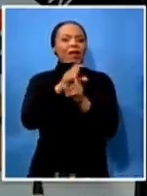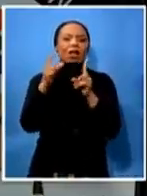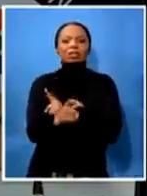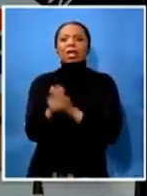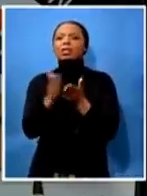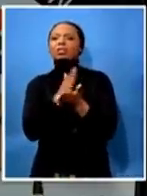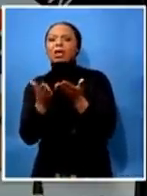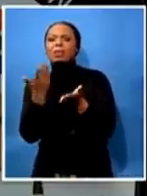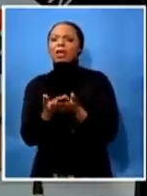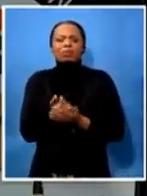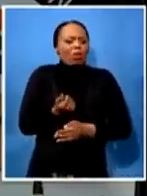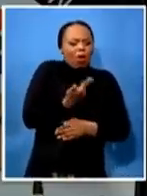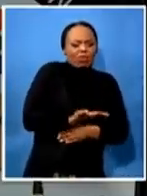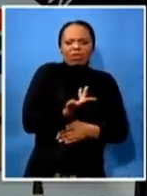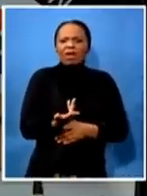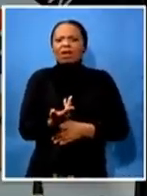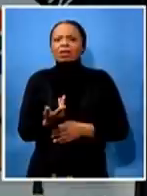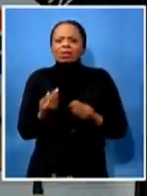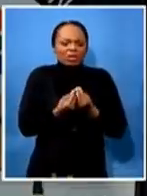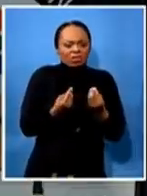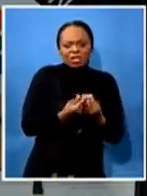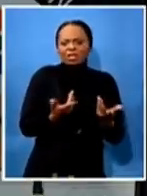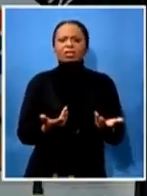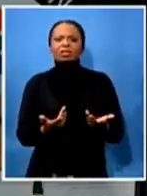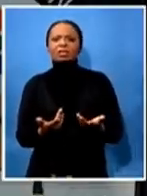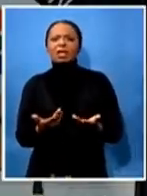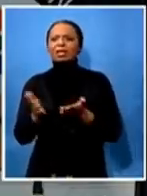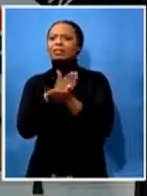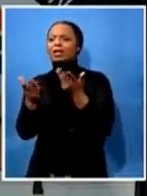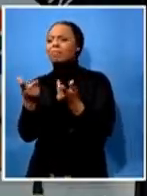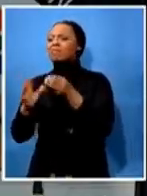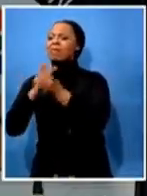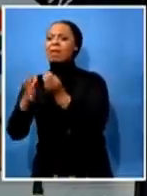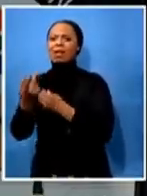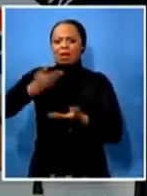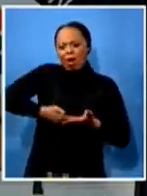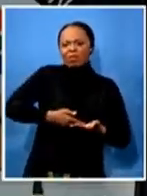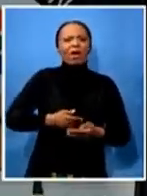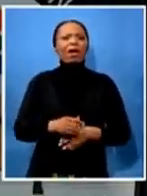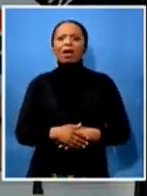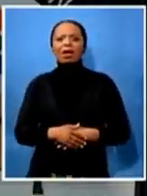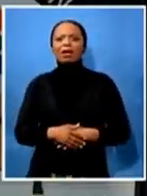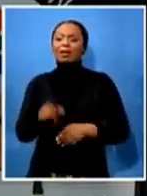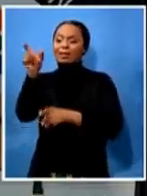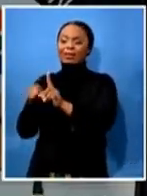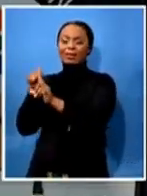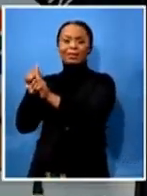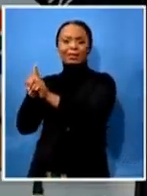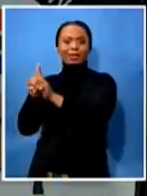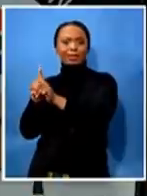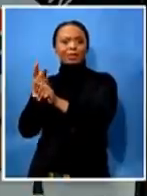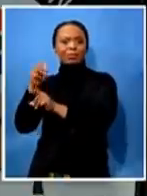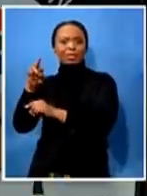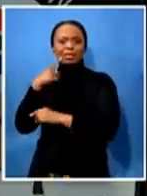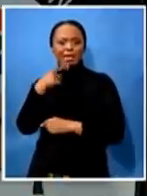by the immediate family and in the instances that mr agreed is referring to i have been the chief mona and in our